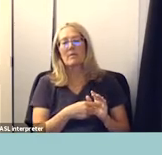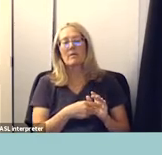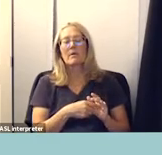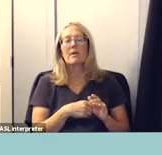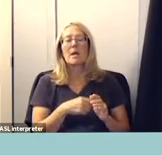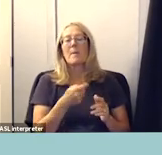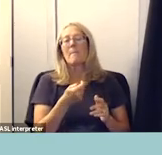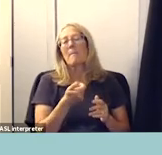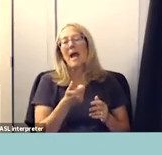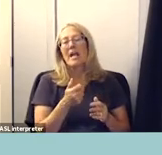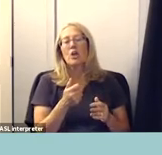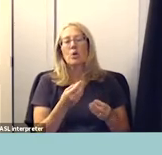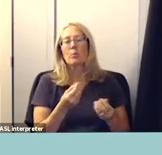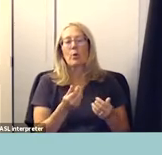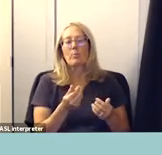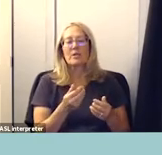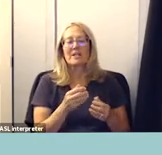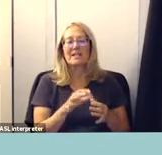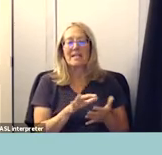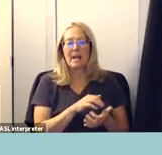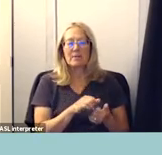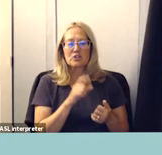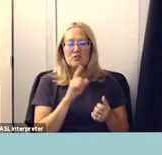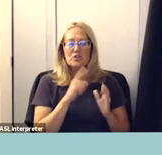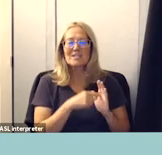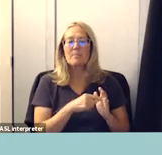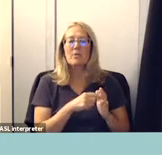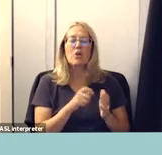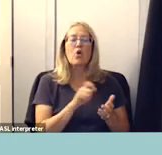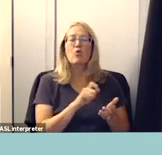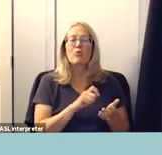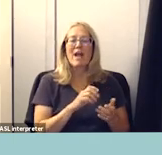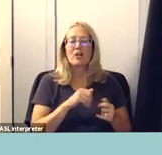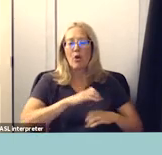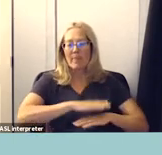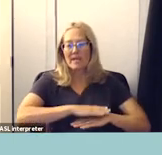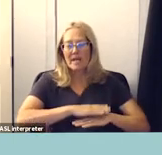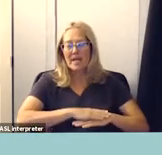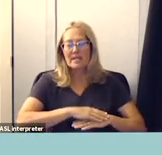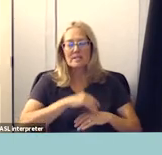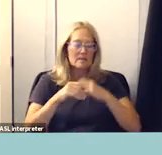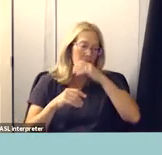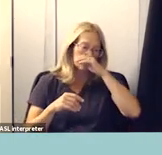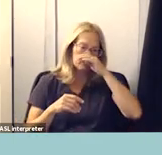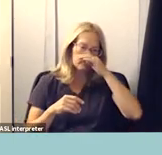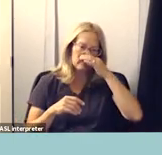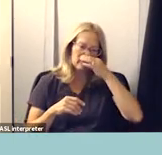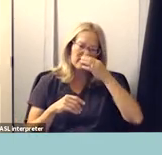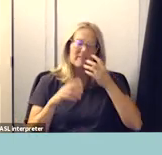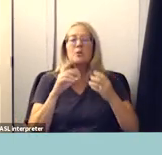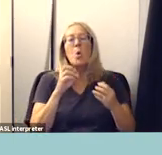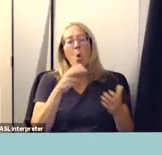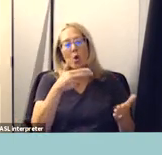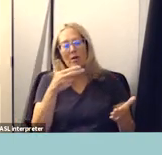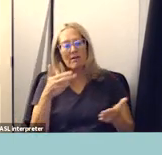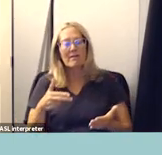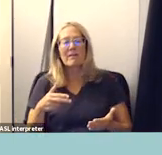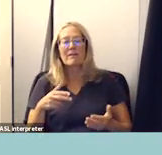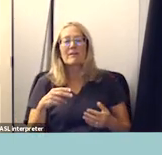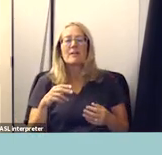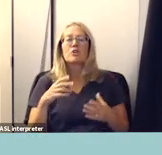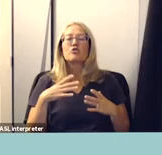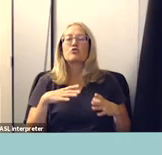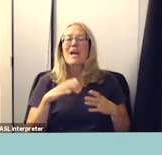damage such as writing on a desk or some form of graffiti disruption dress code violation